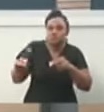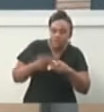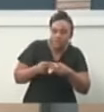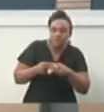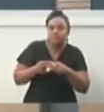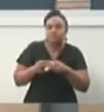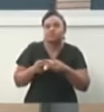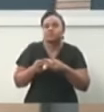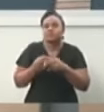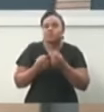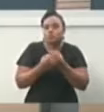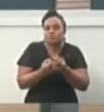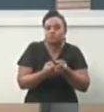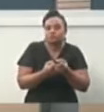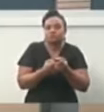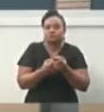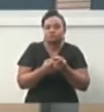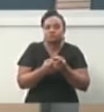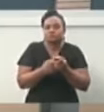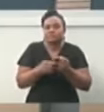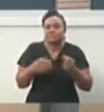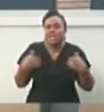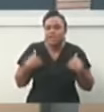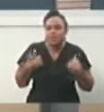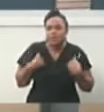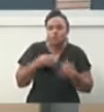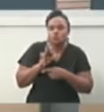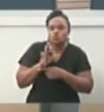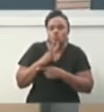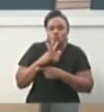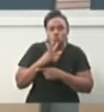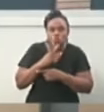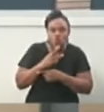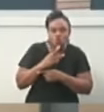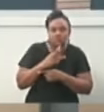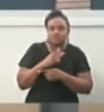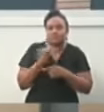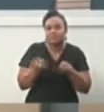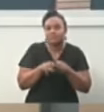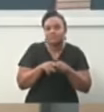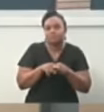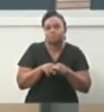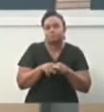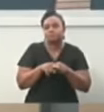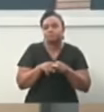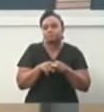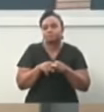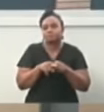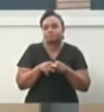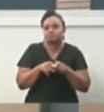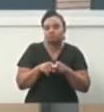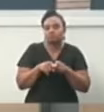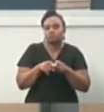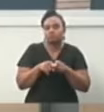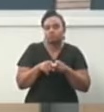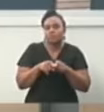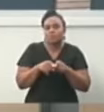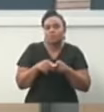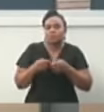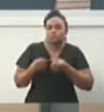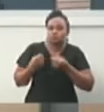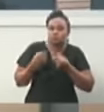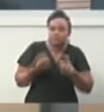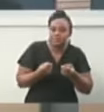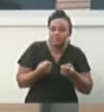to resilience, food security, and well-being in the Caribbean project, it's a combined project, strengthening agriculture